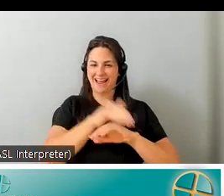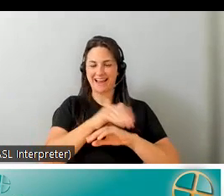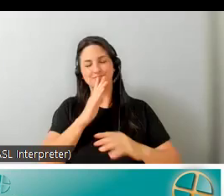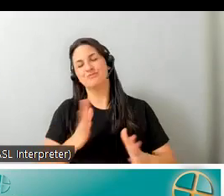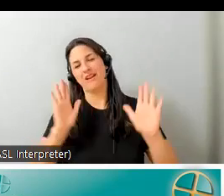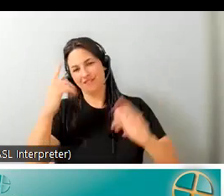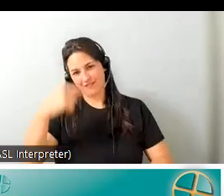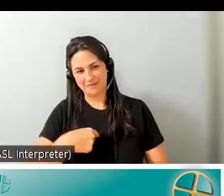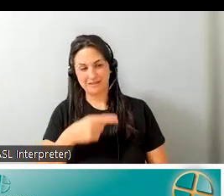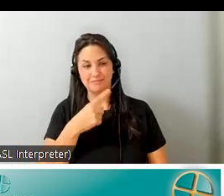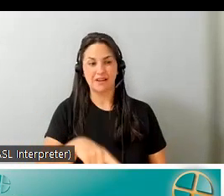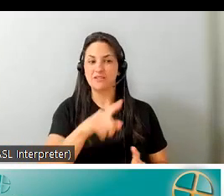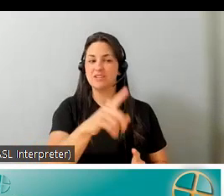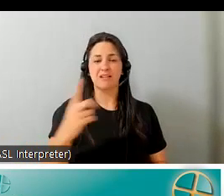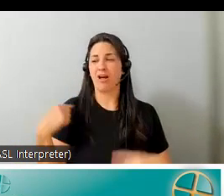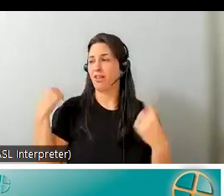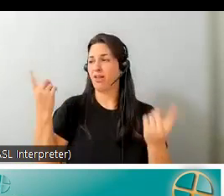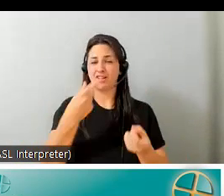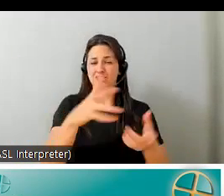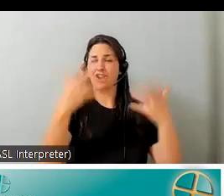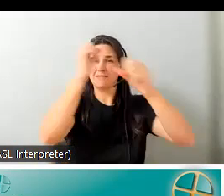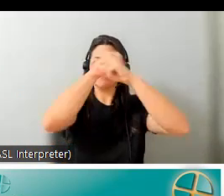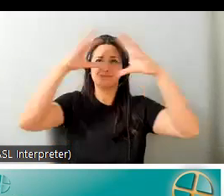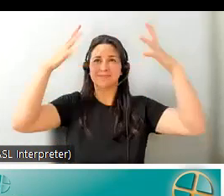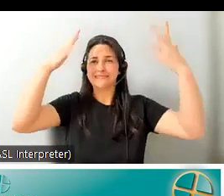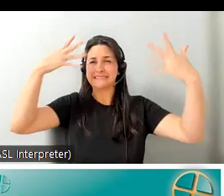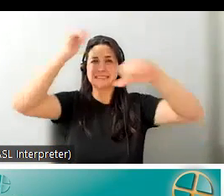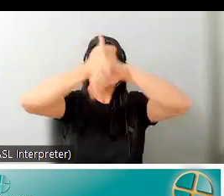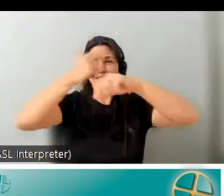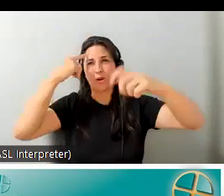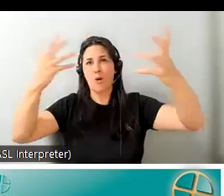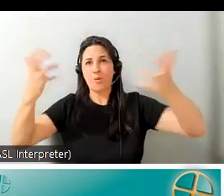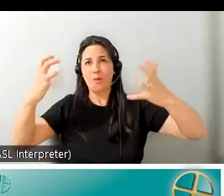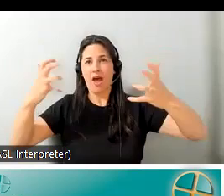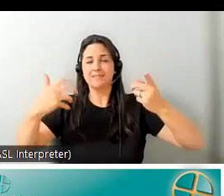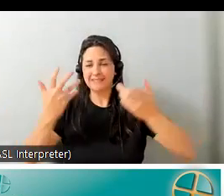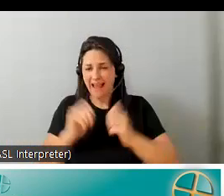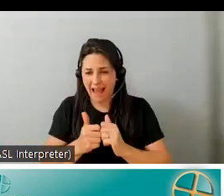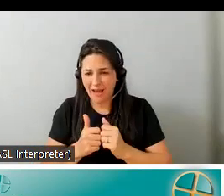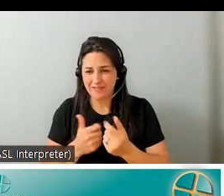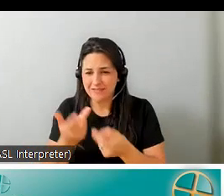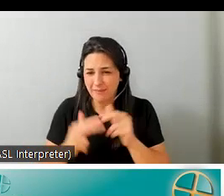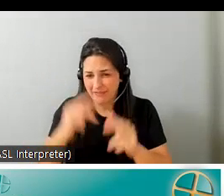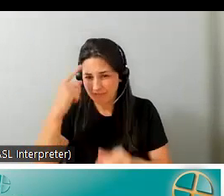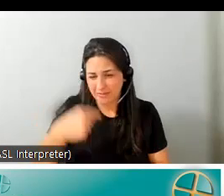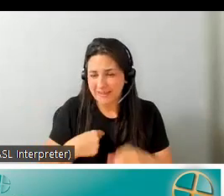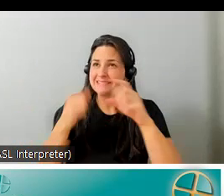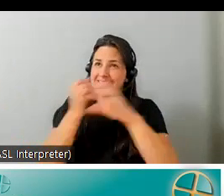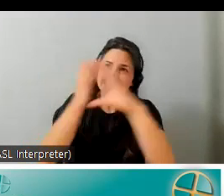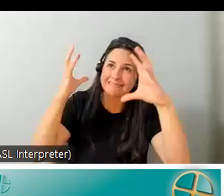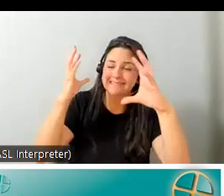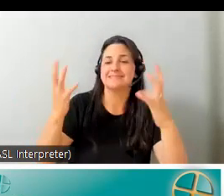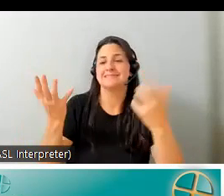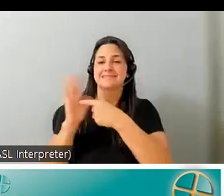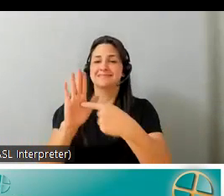but she had it in her head all along and and that was the biggest part was uh going to visit her and and spending a couple hours with her uh